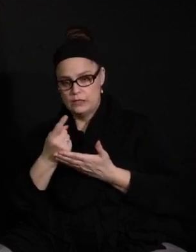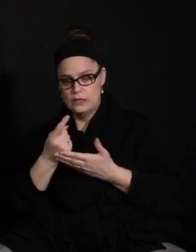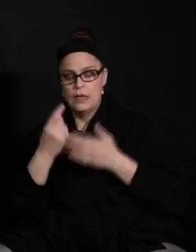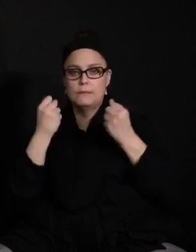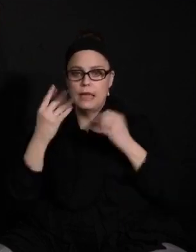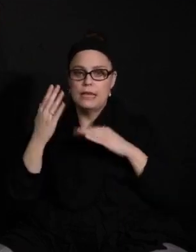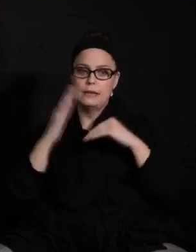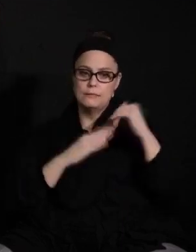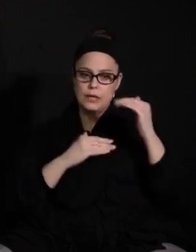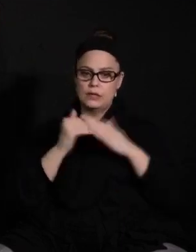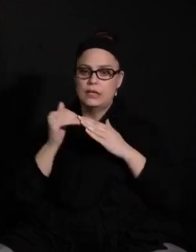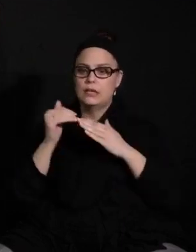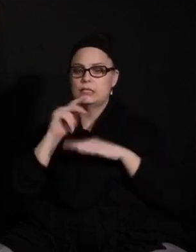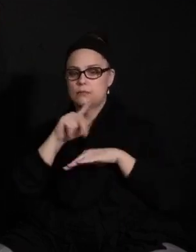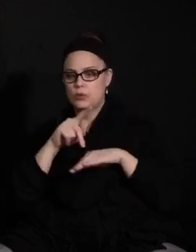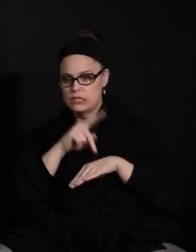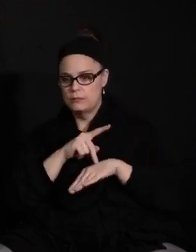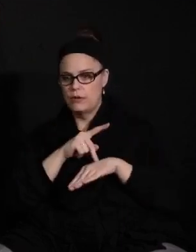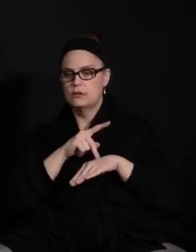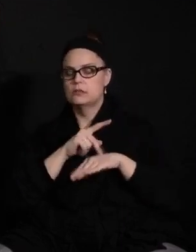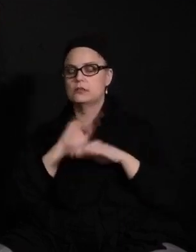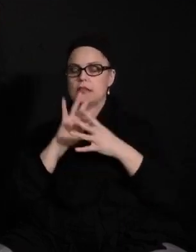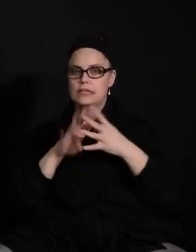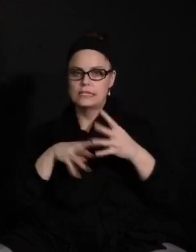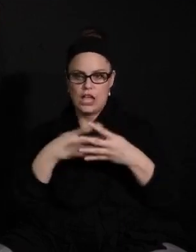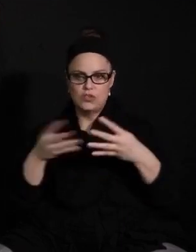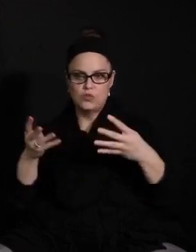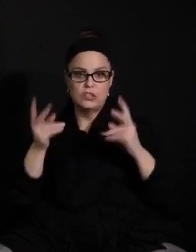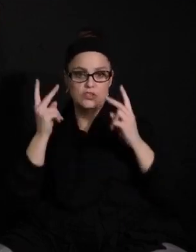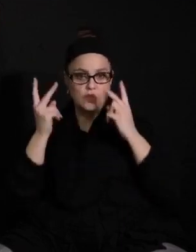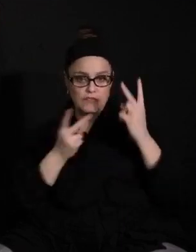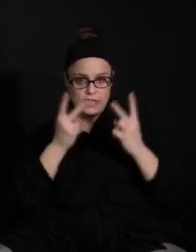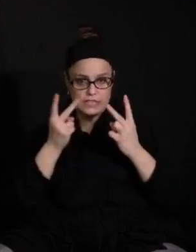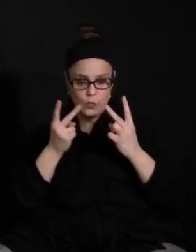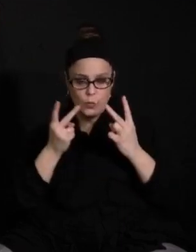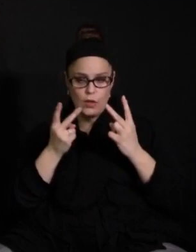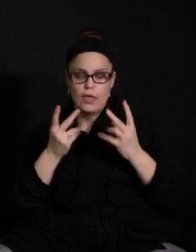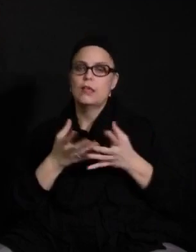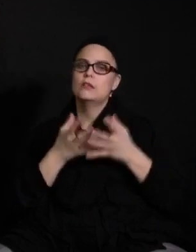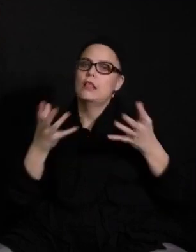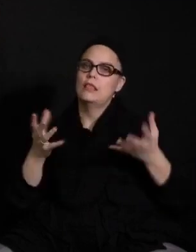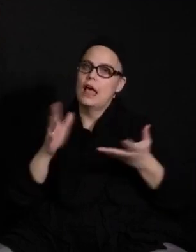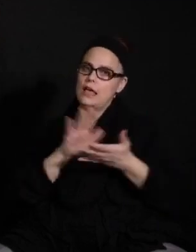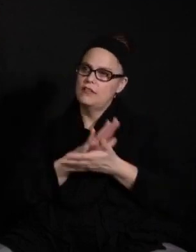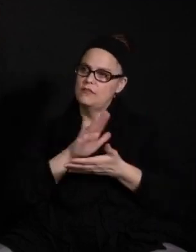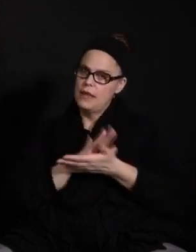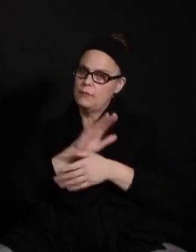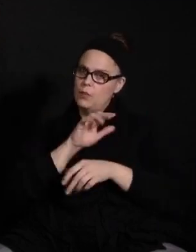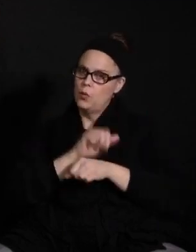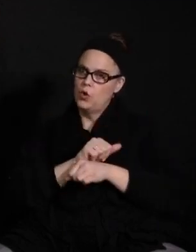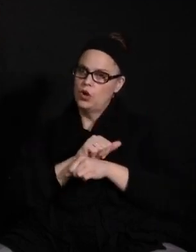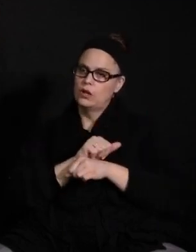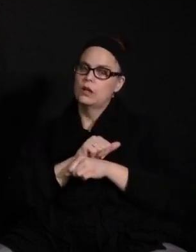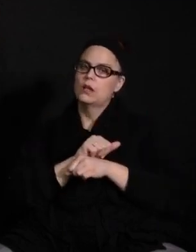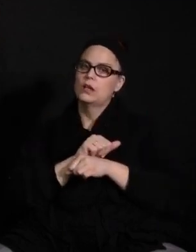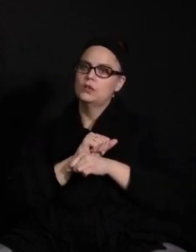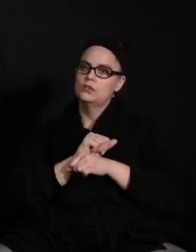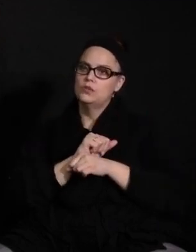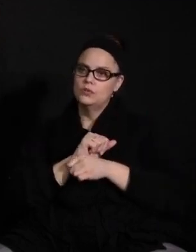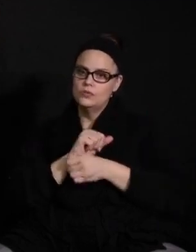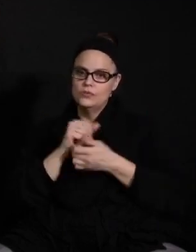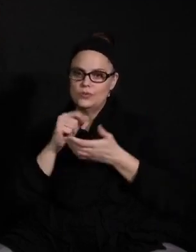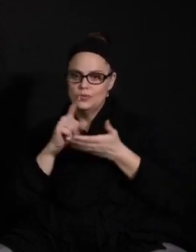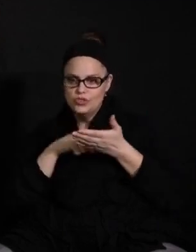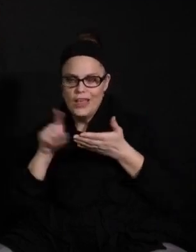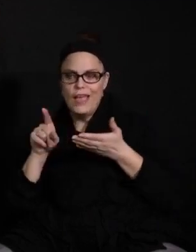buildings, a lot of principals to get scheduled and to visit with, lots of paperwork to look through. But we will be doing